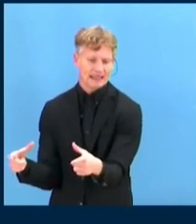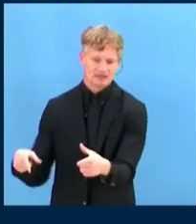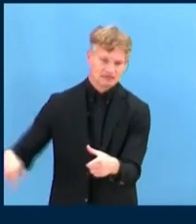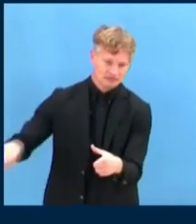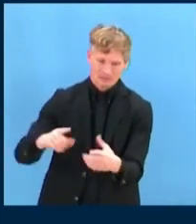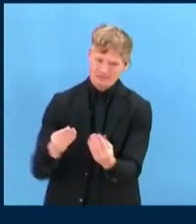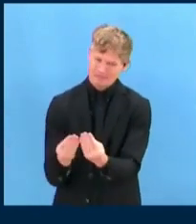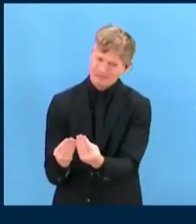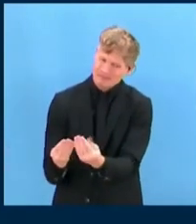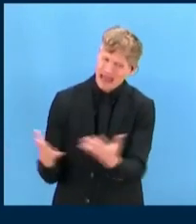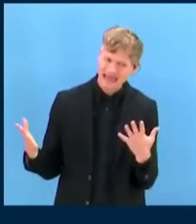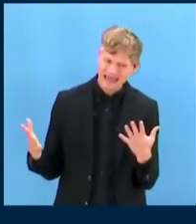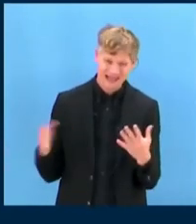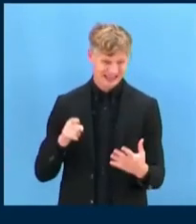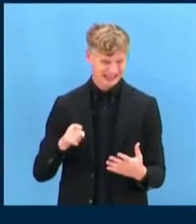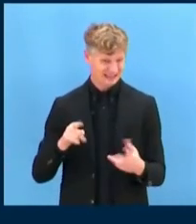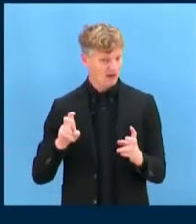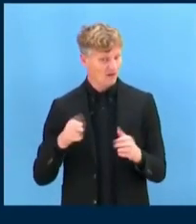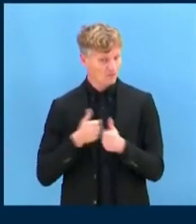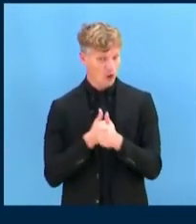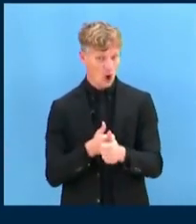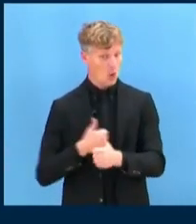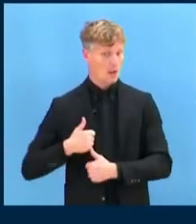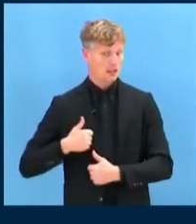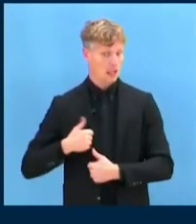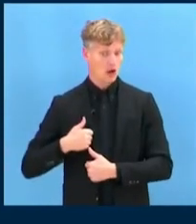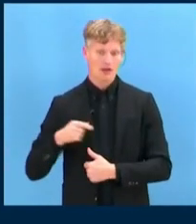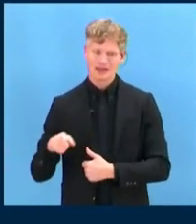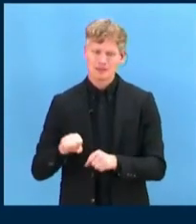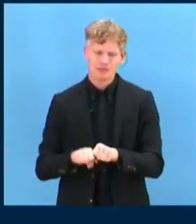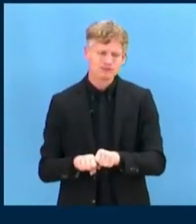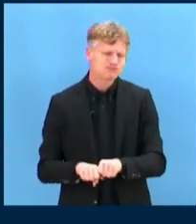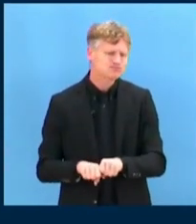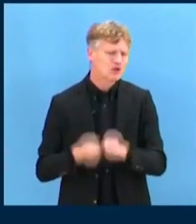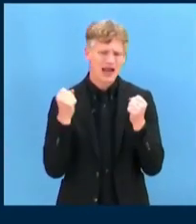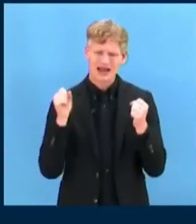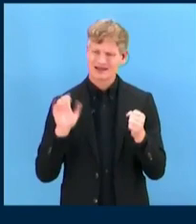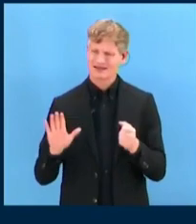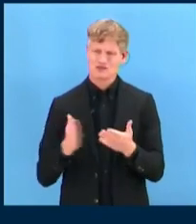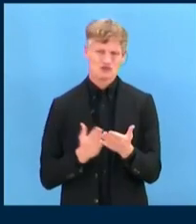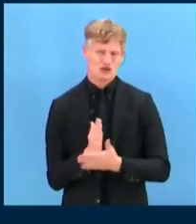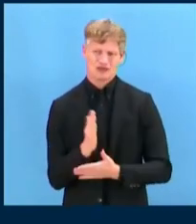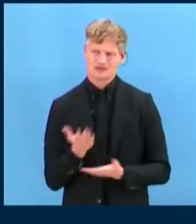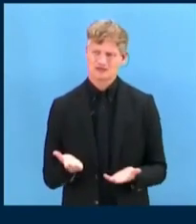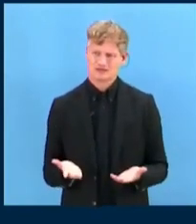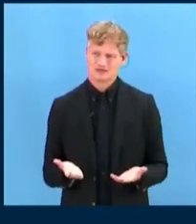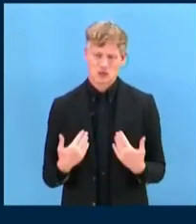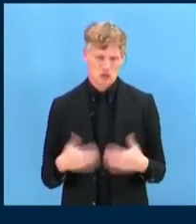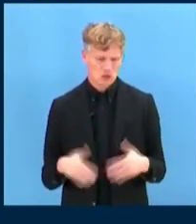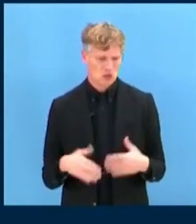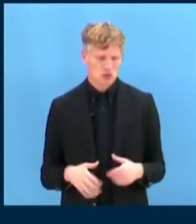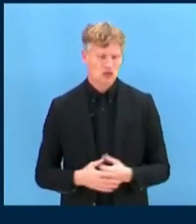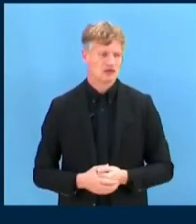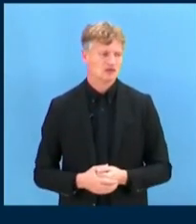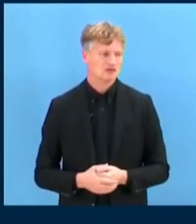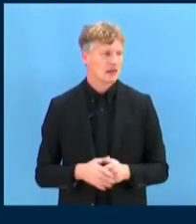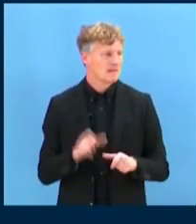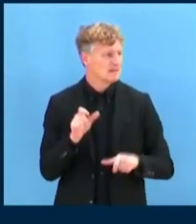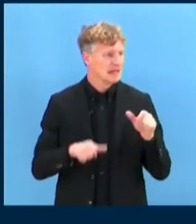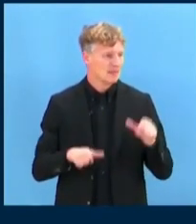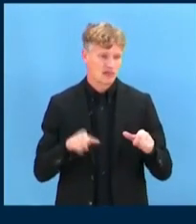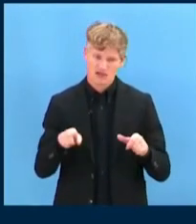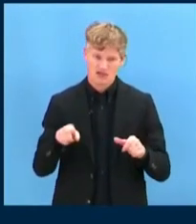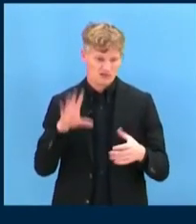quarantine seriously limited or violated the fundamental rights and freedoms of the persons belonging to marginalized Roma